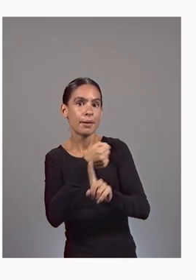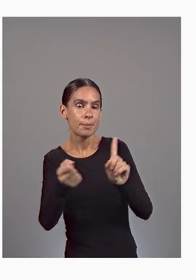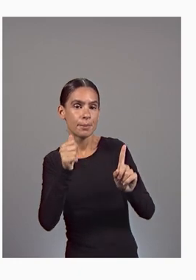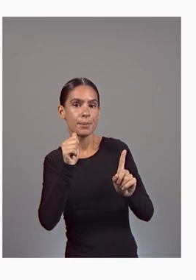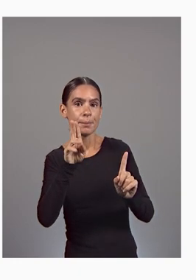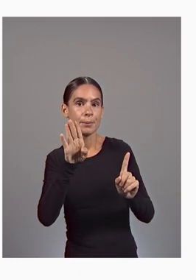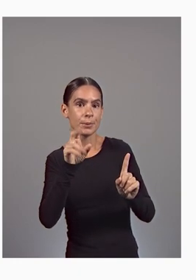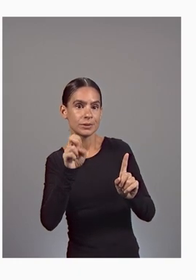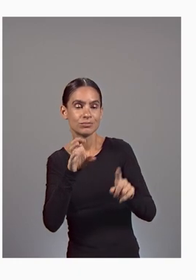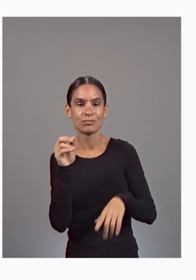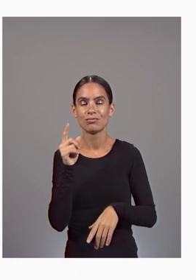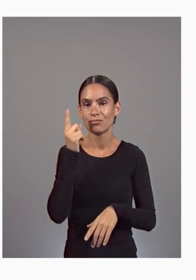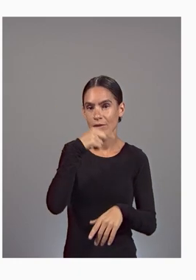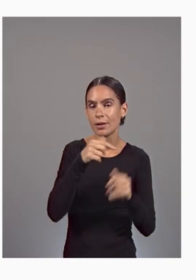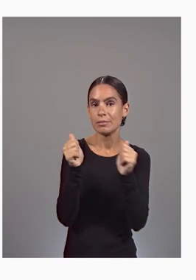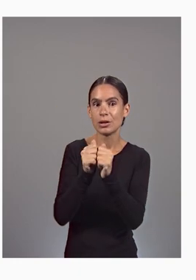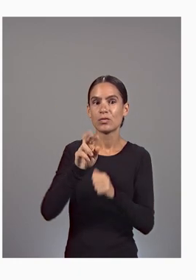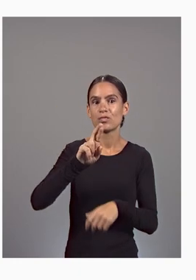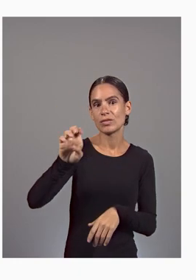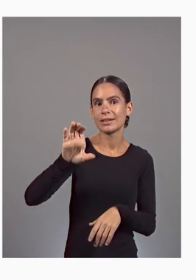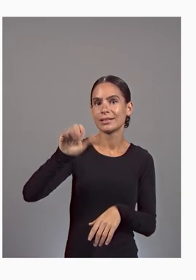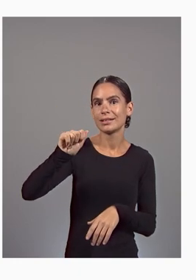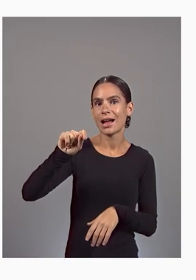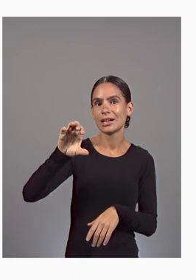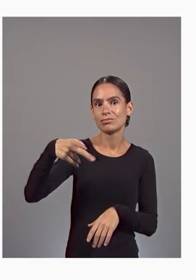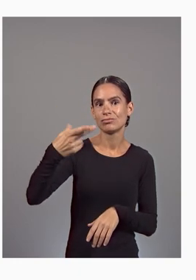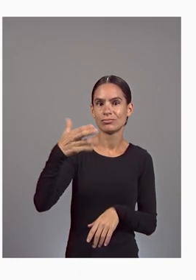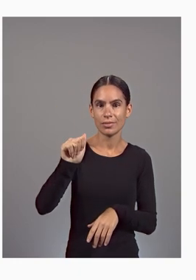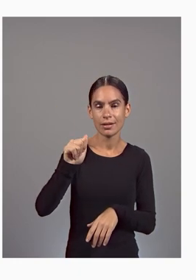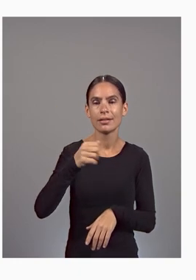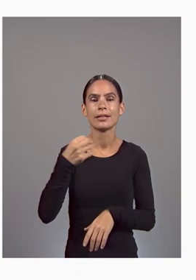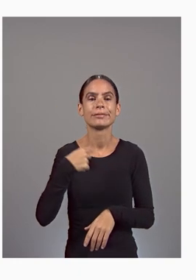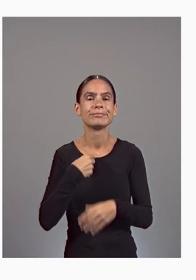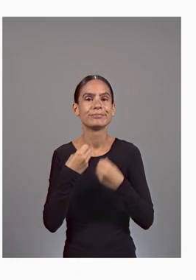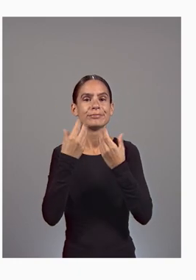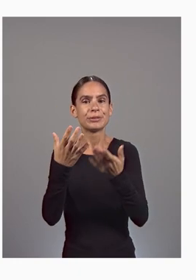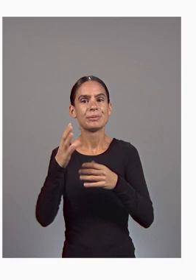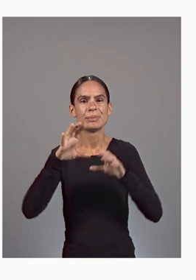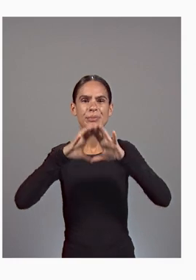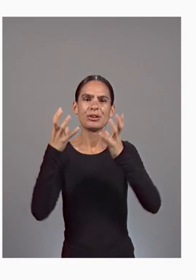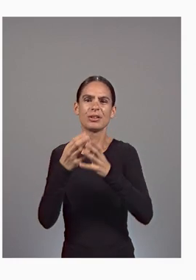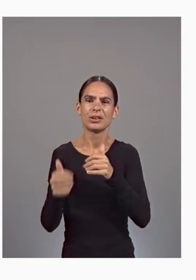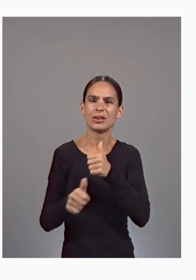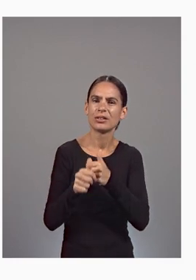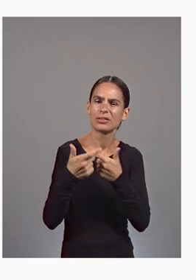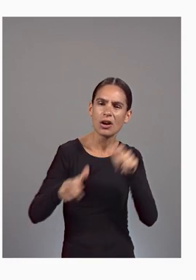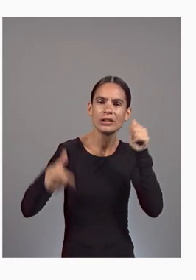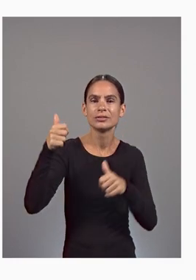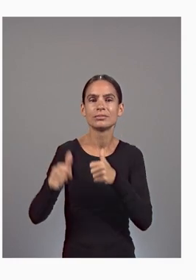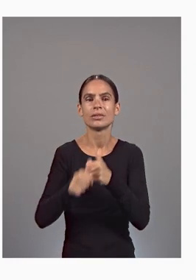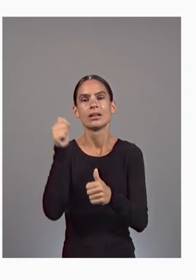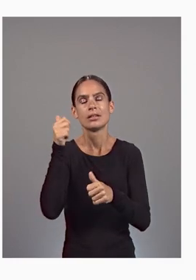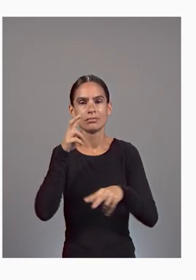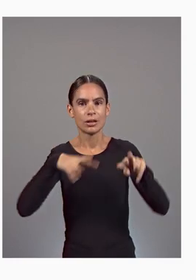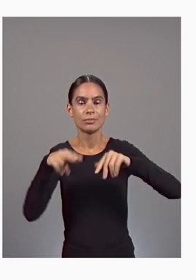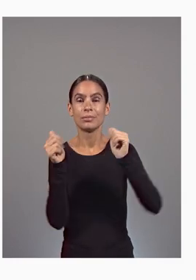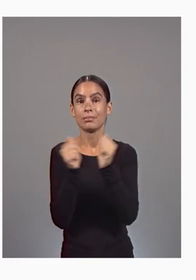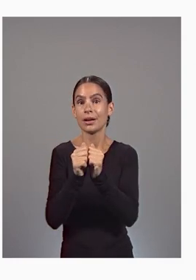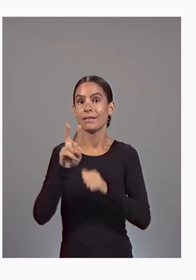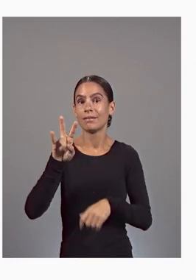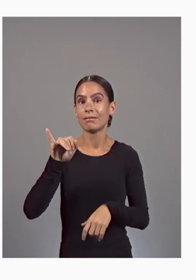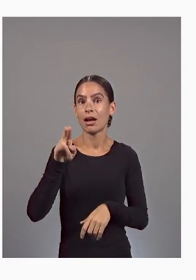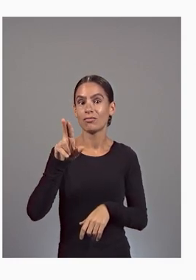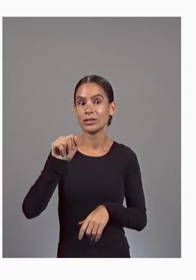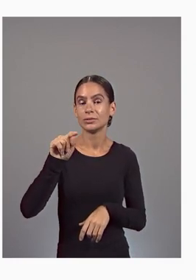provide you with the world's largest threat observatory with VirusTotal. So, in